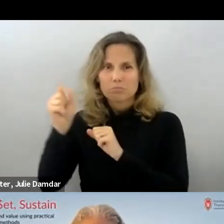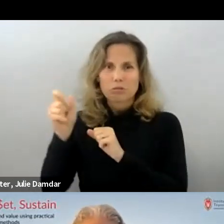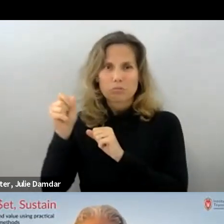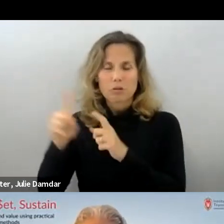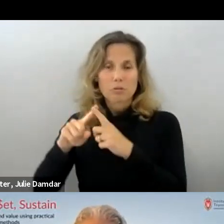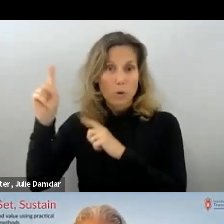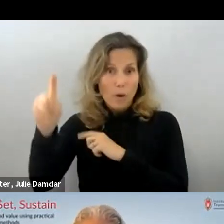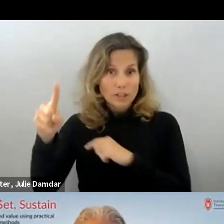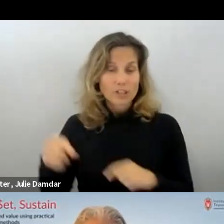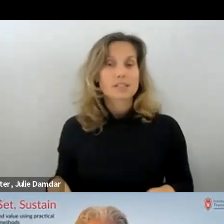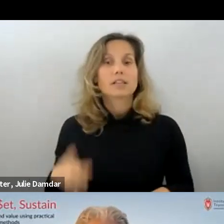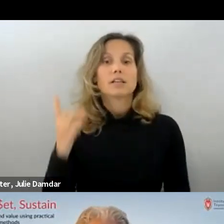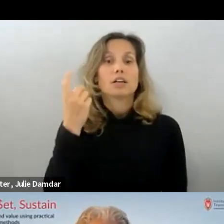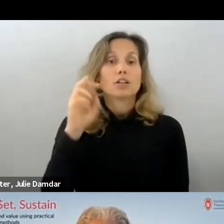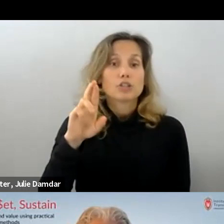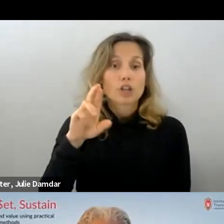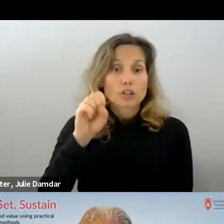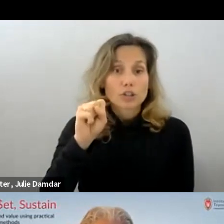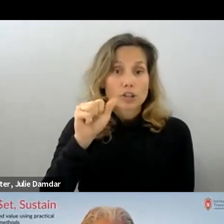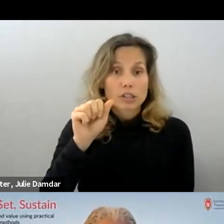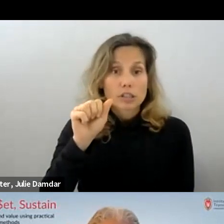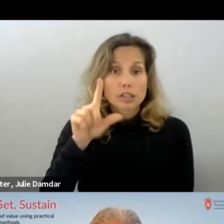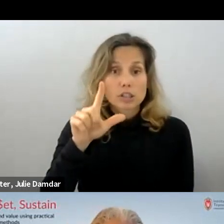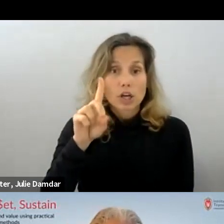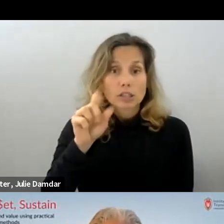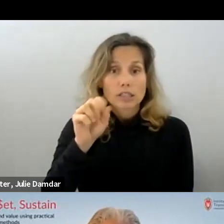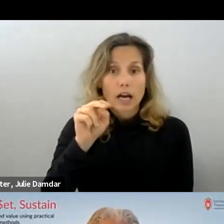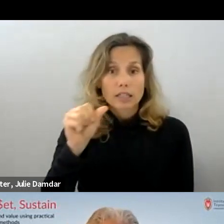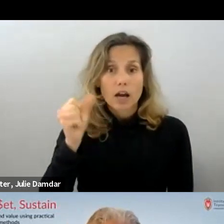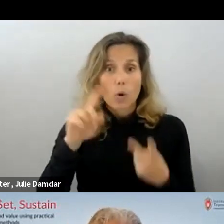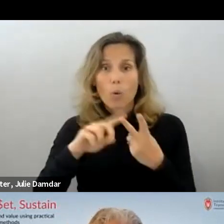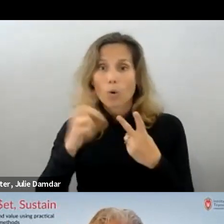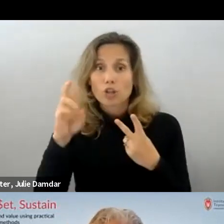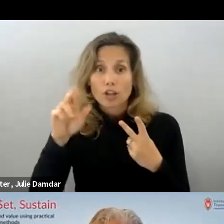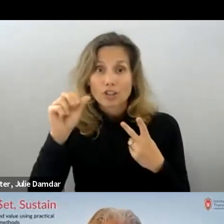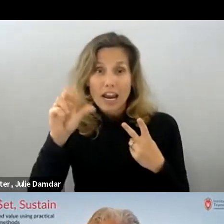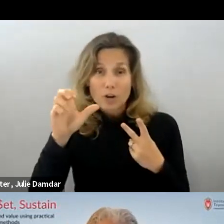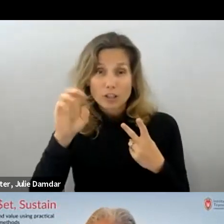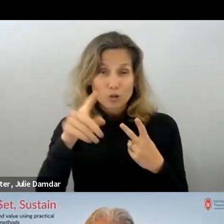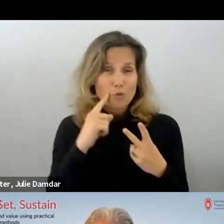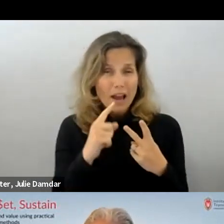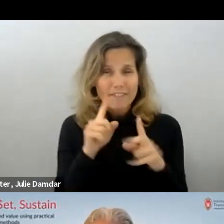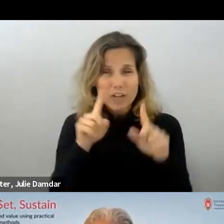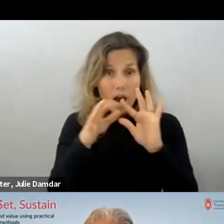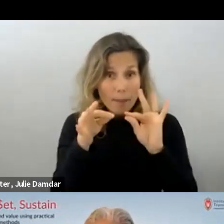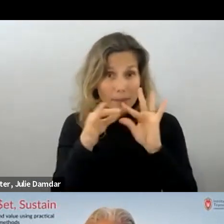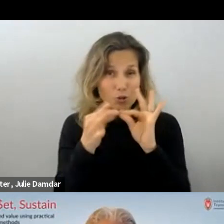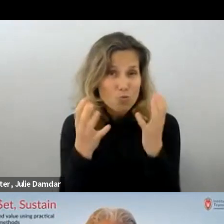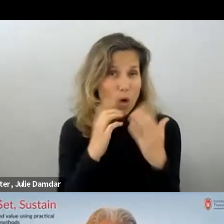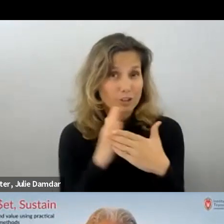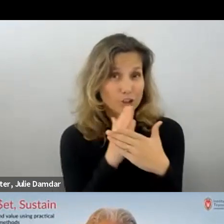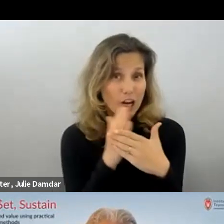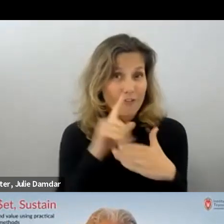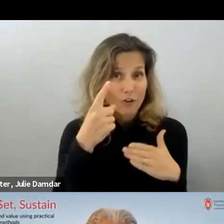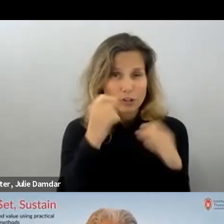here. Dr. Saldana or Dr. Ahrens, do you have burning comments or should I go right to our audience questions?